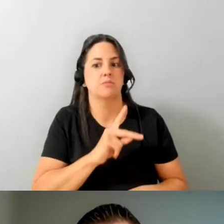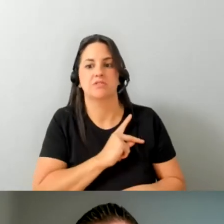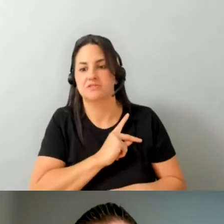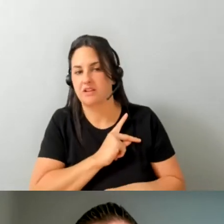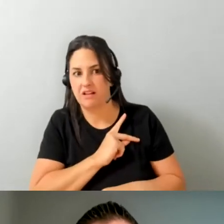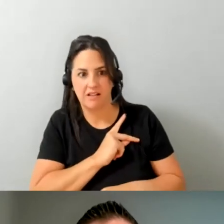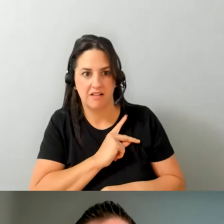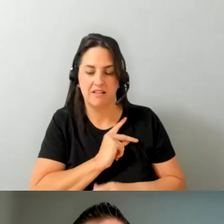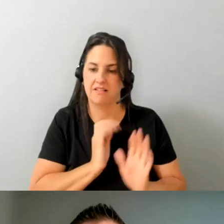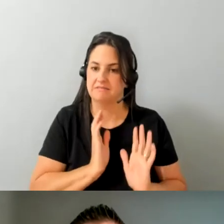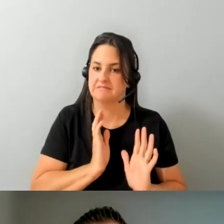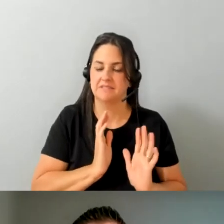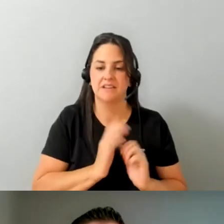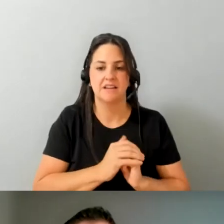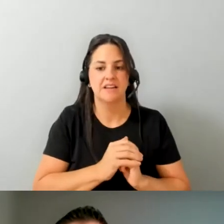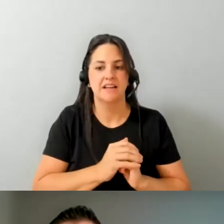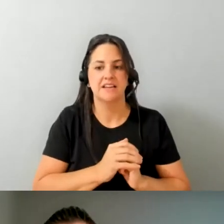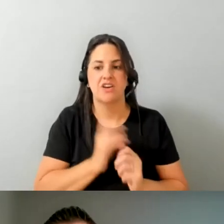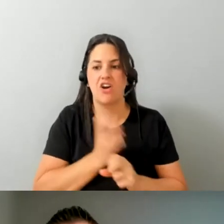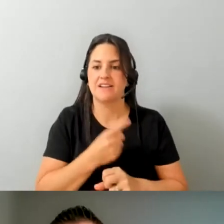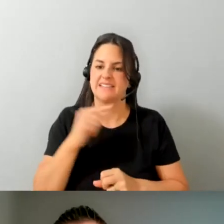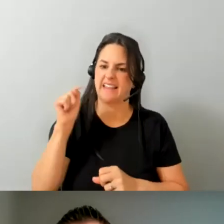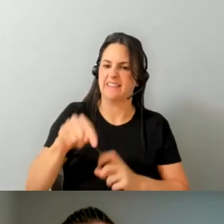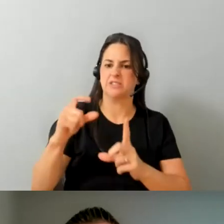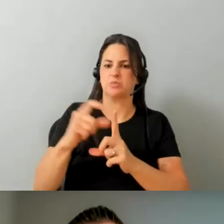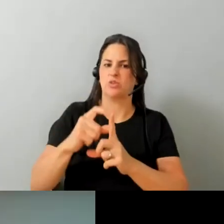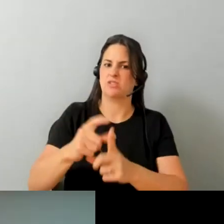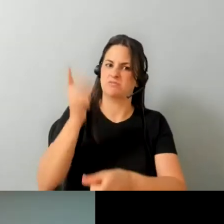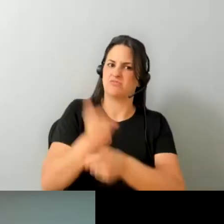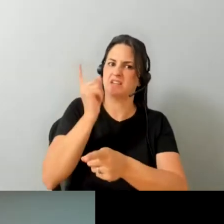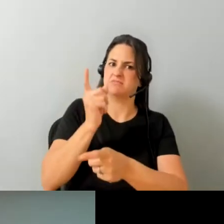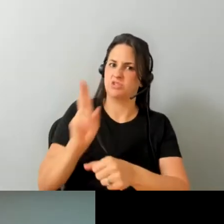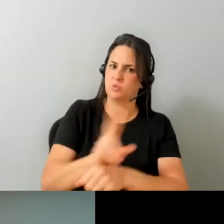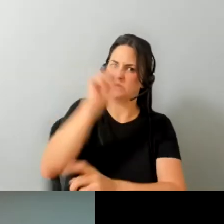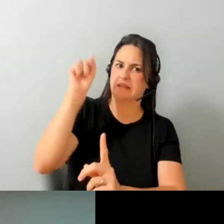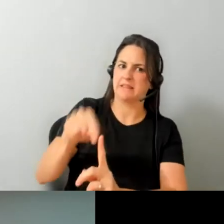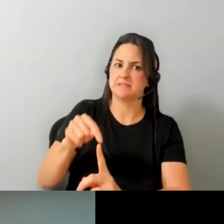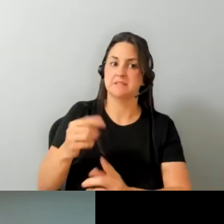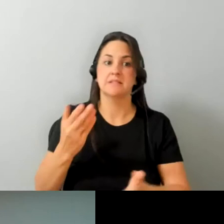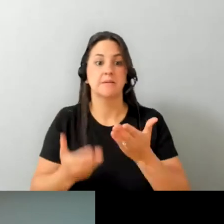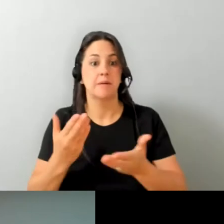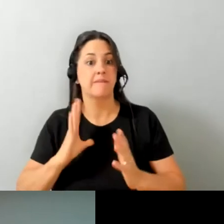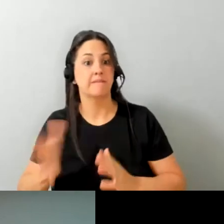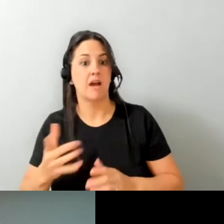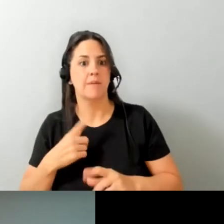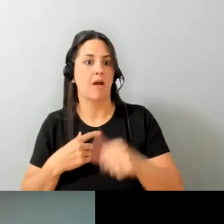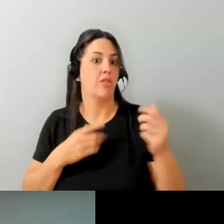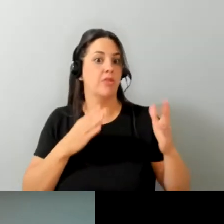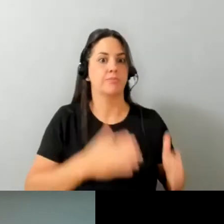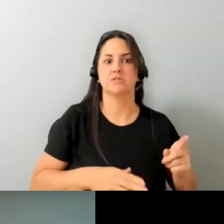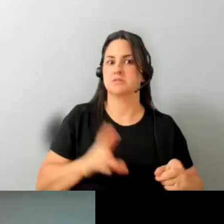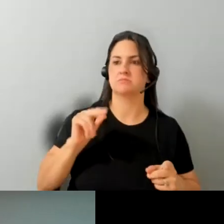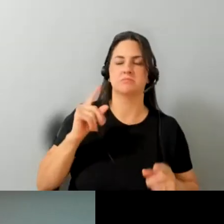and it's so hard to say this is the right term because it may be for someone but then for someone else it's incredibly